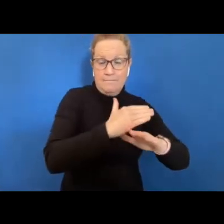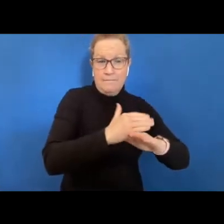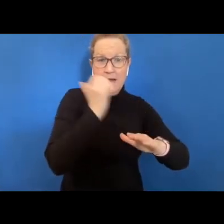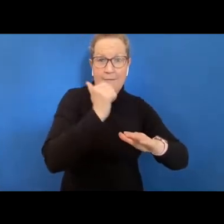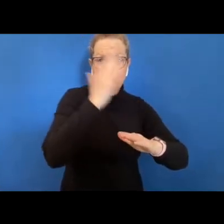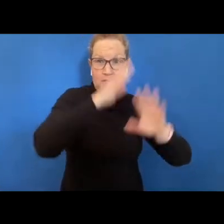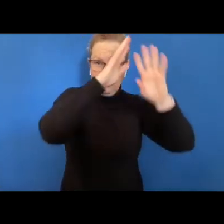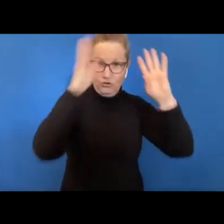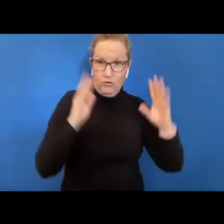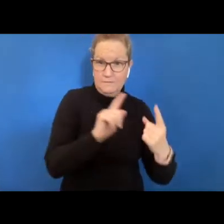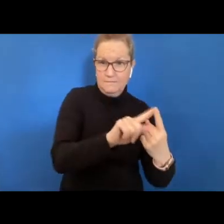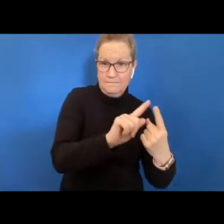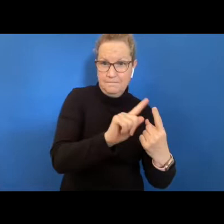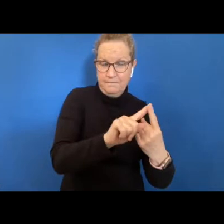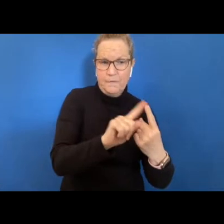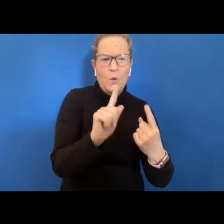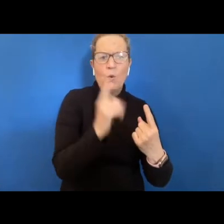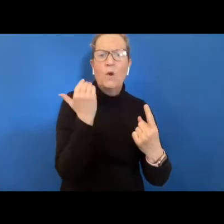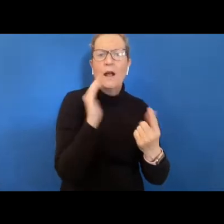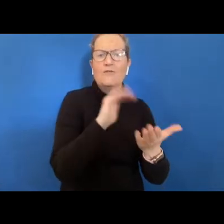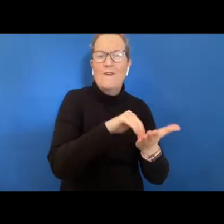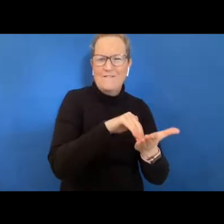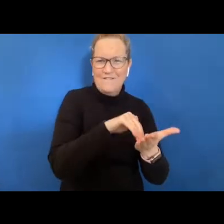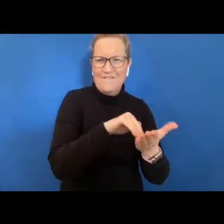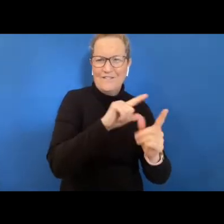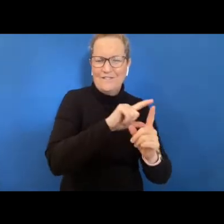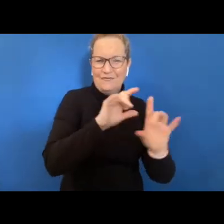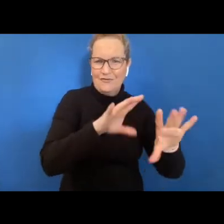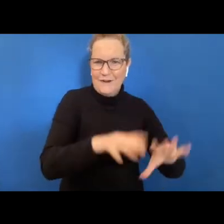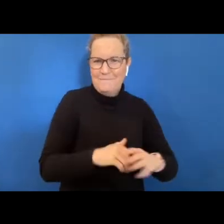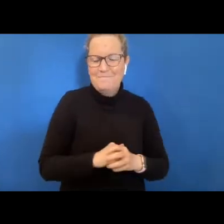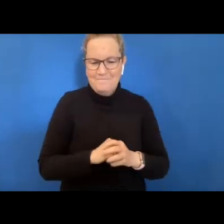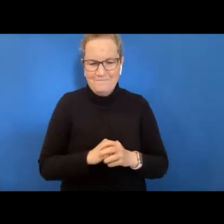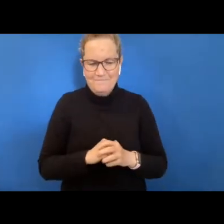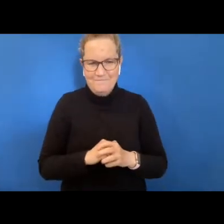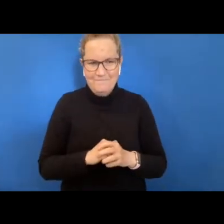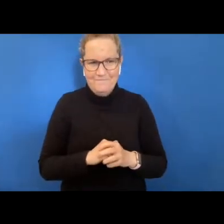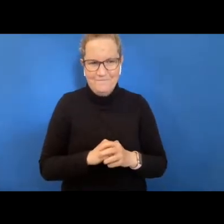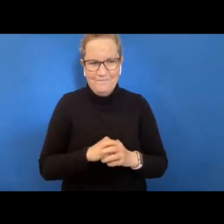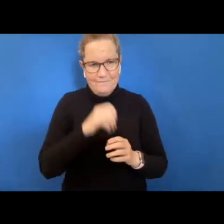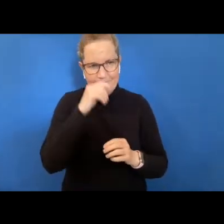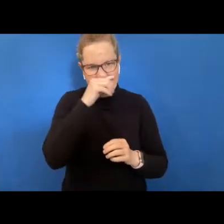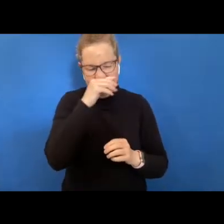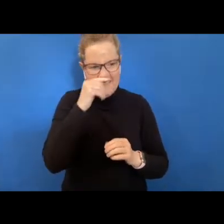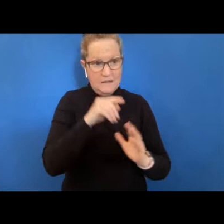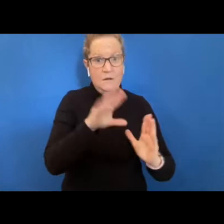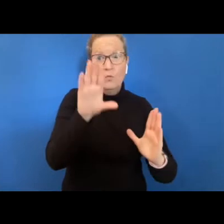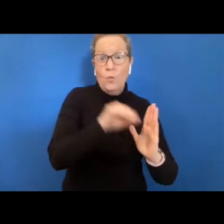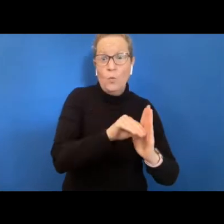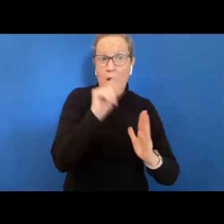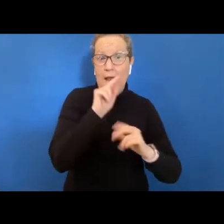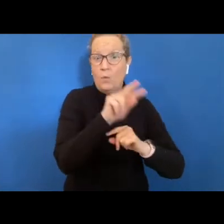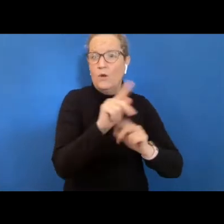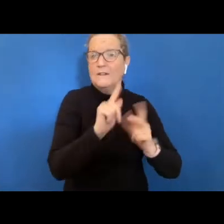people and those from newly arrived multicultural backgrounds a recording of this forum is available on request